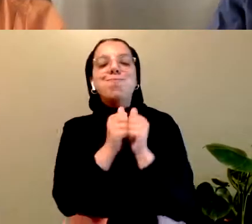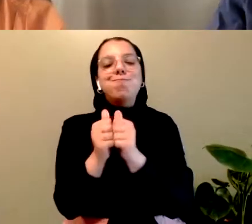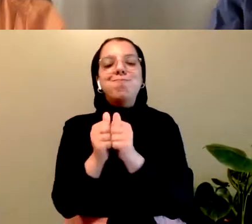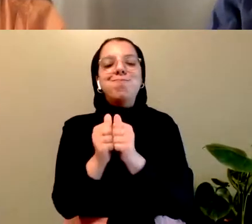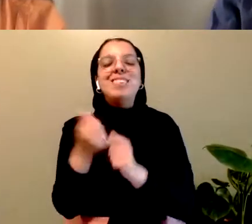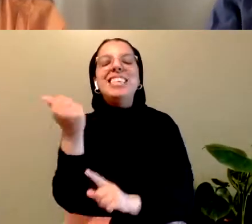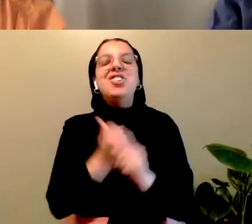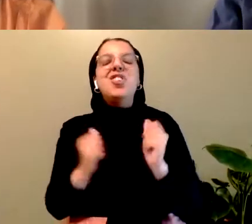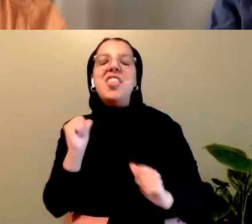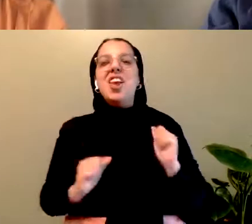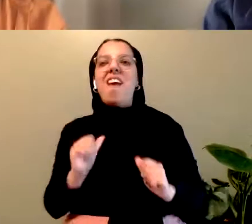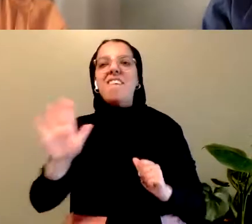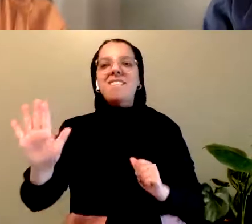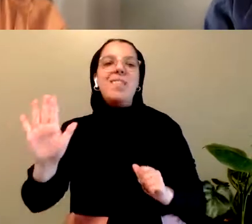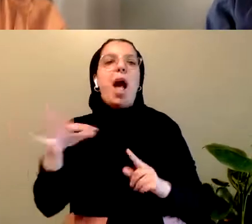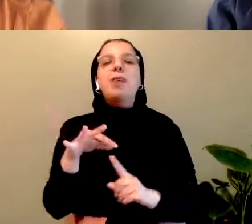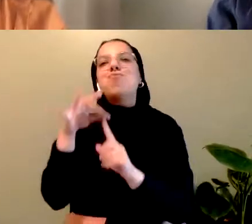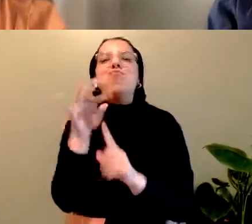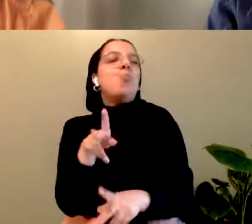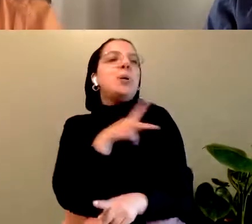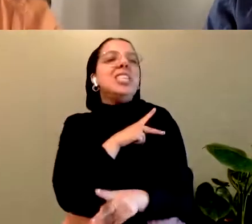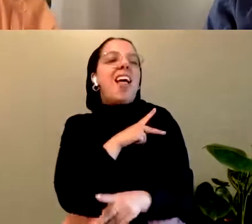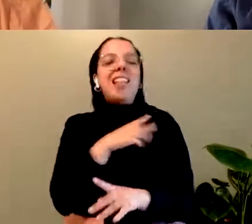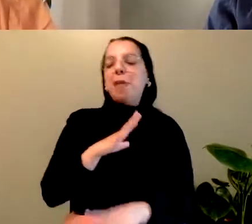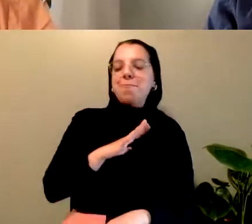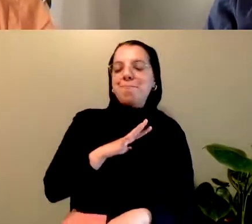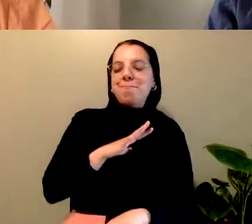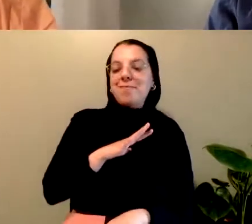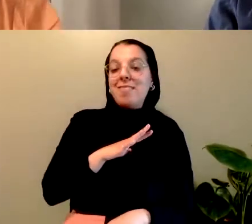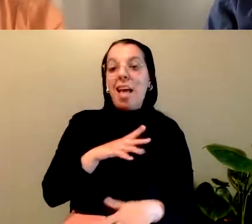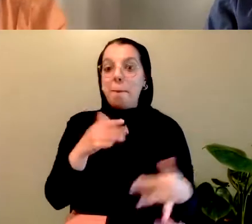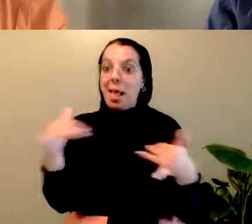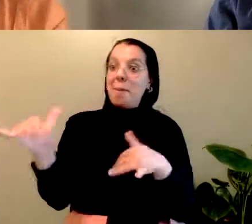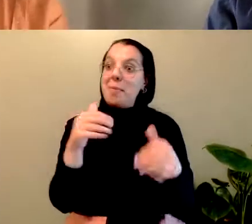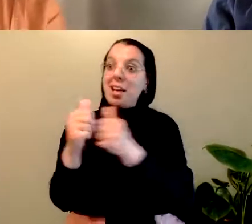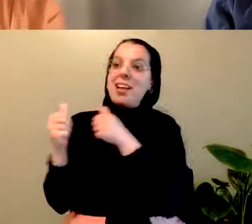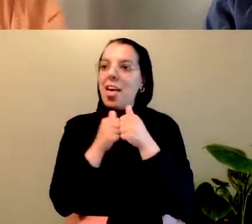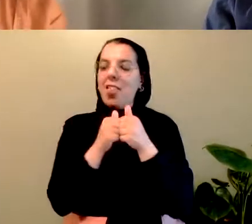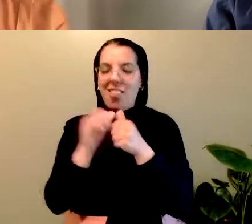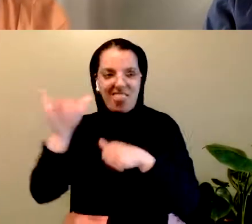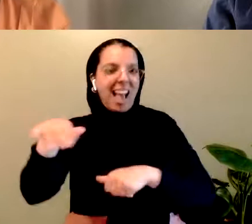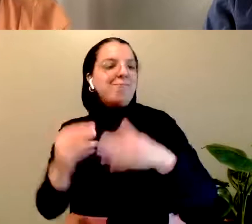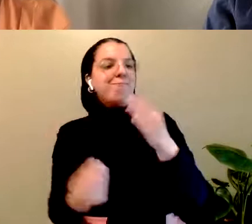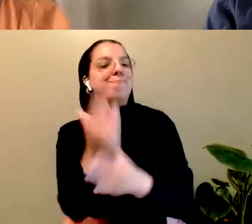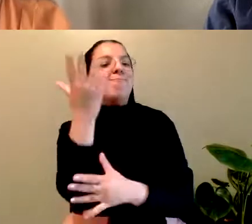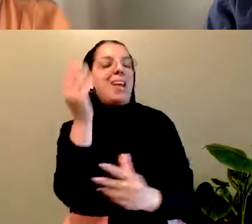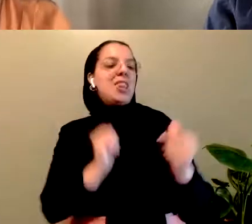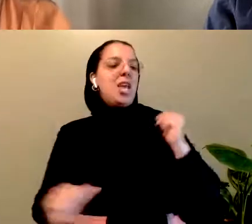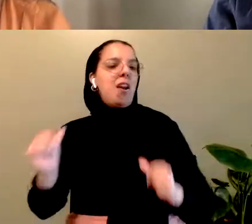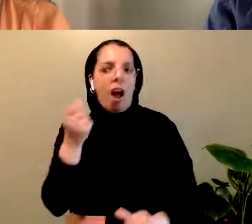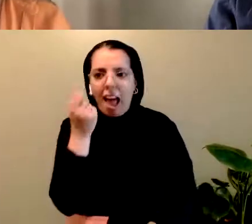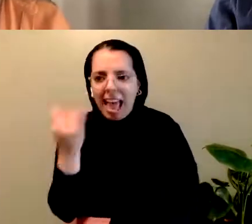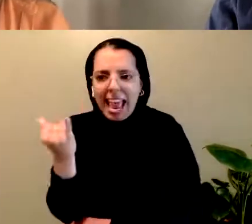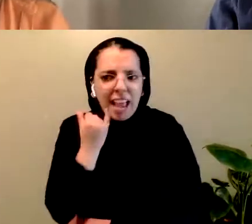even. And in the playing together, a theatre emerges. But without us playing together, it's